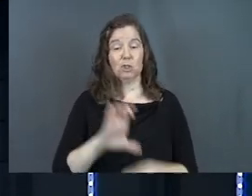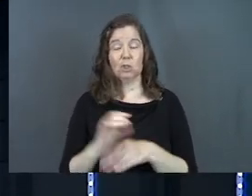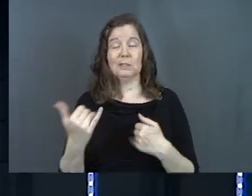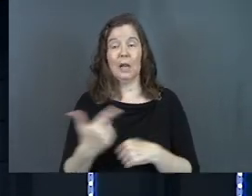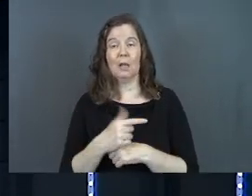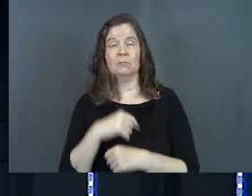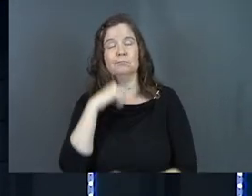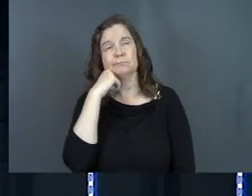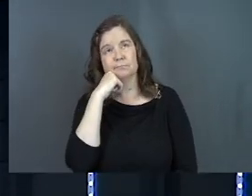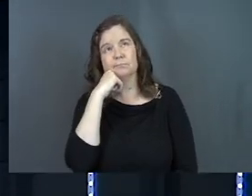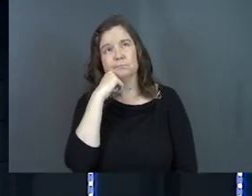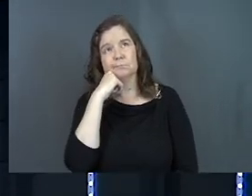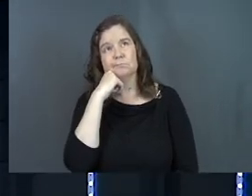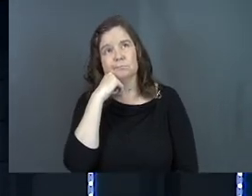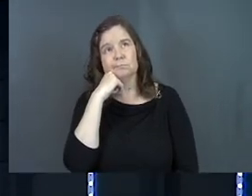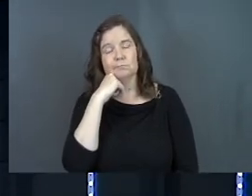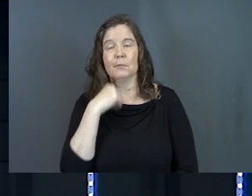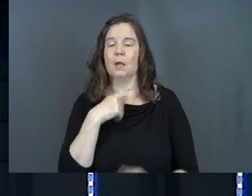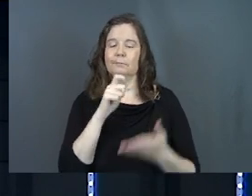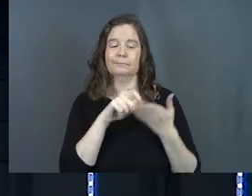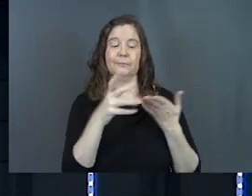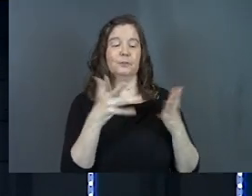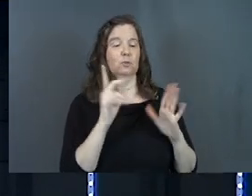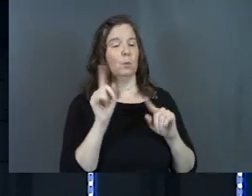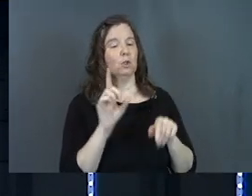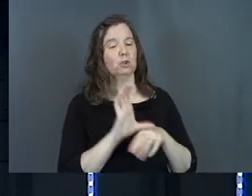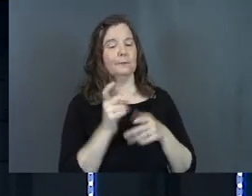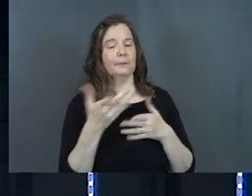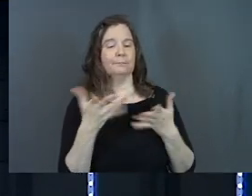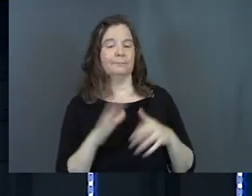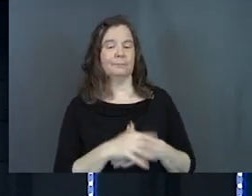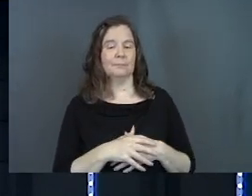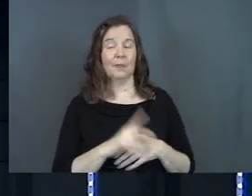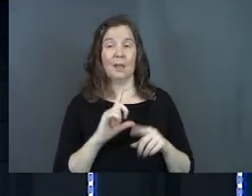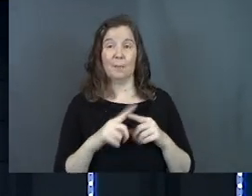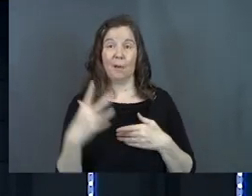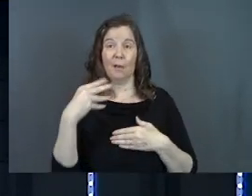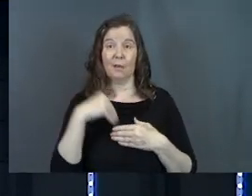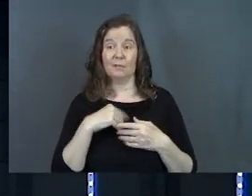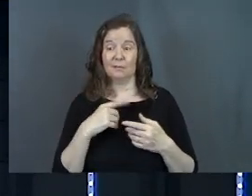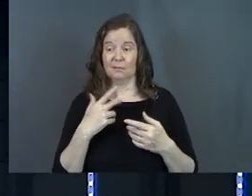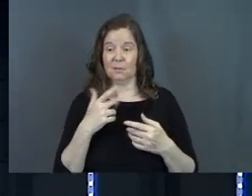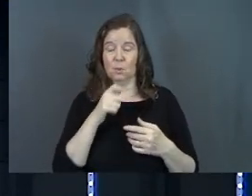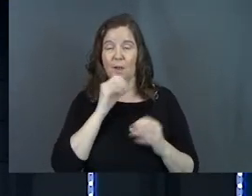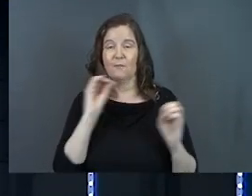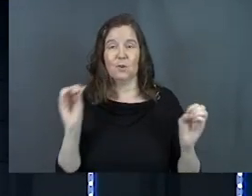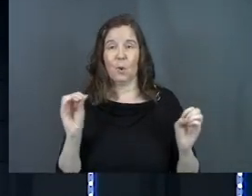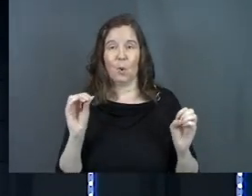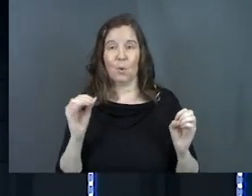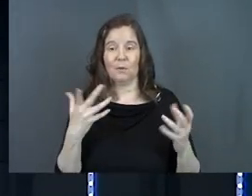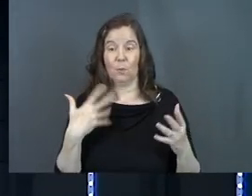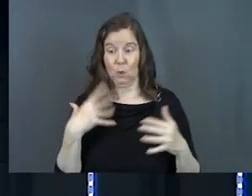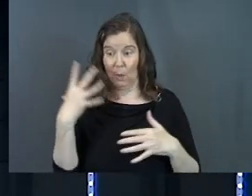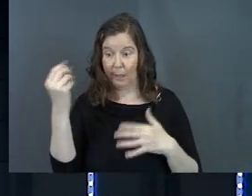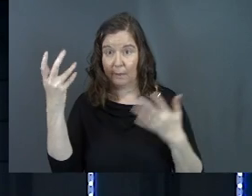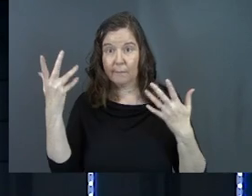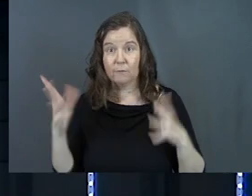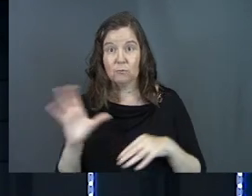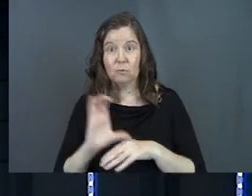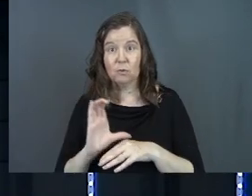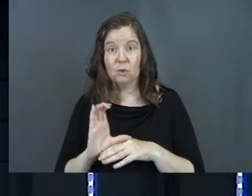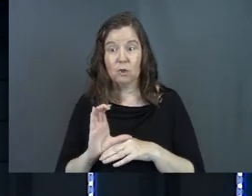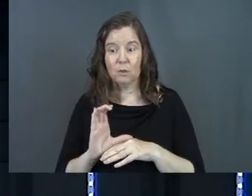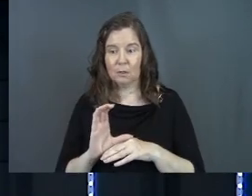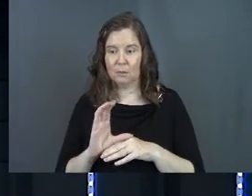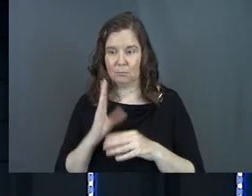church today maybe and you're checking off the box on church and you don't have any intention whatsoever of actually walking out this Christian